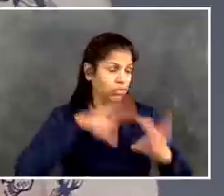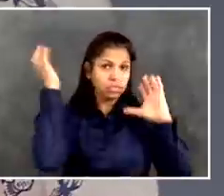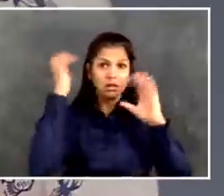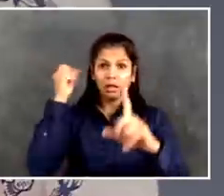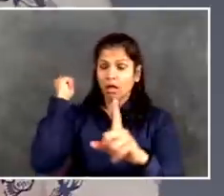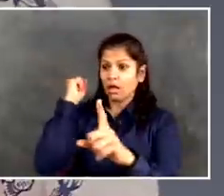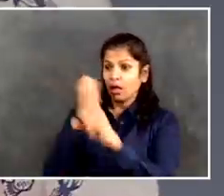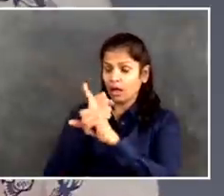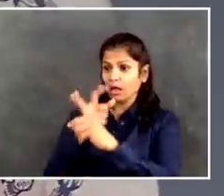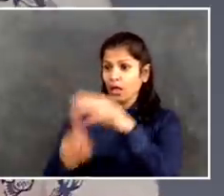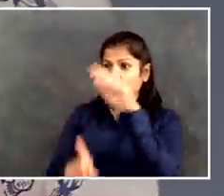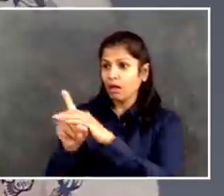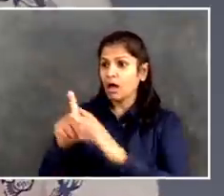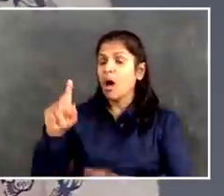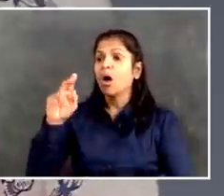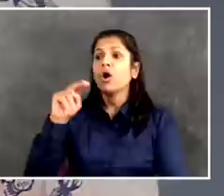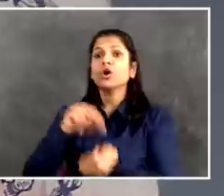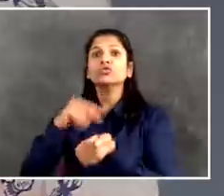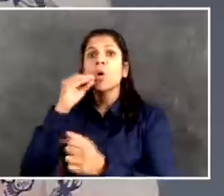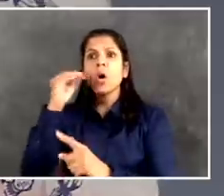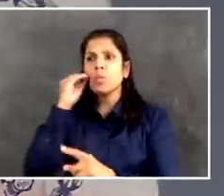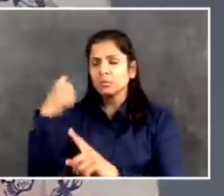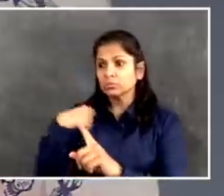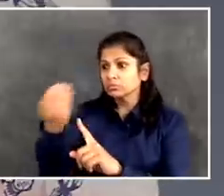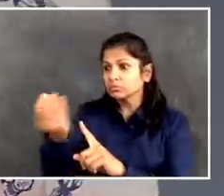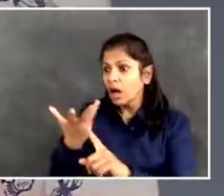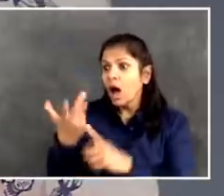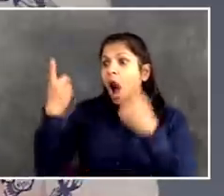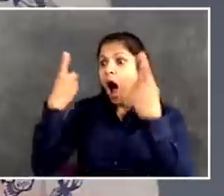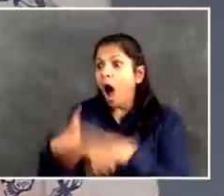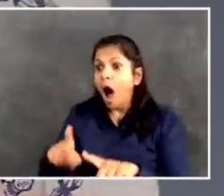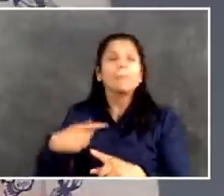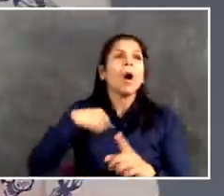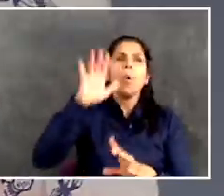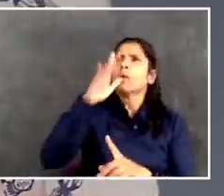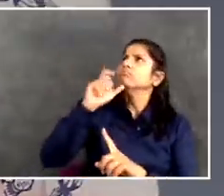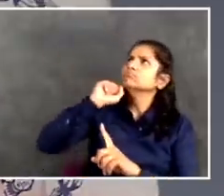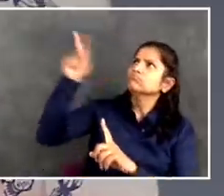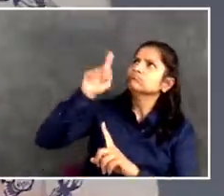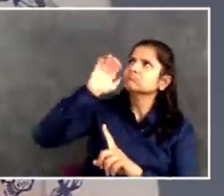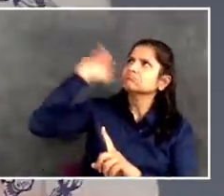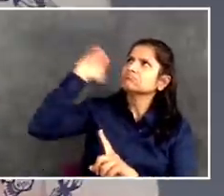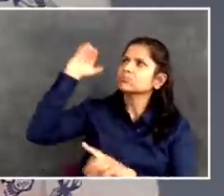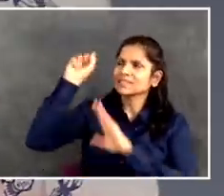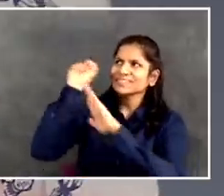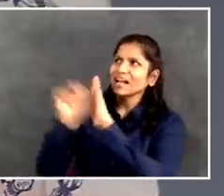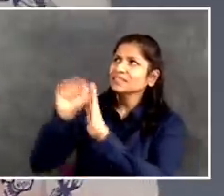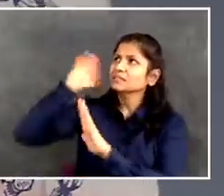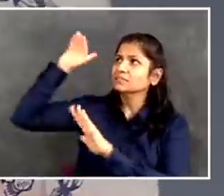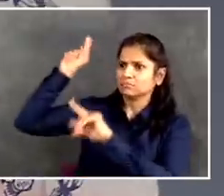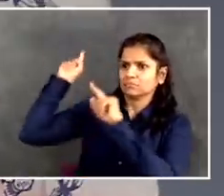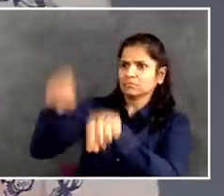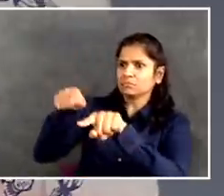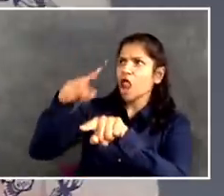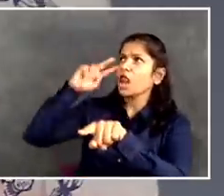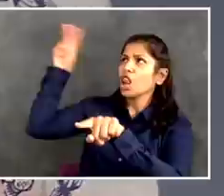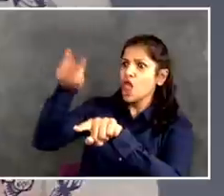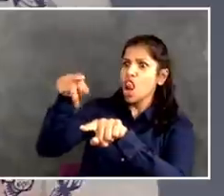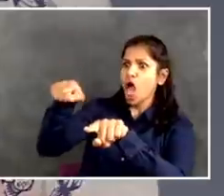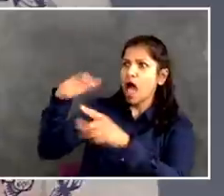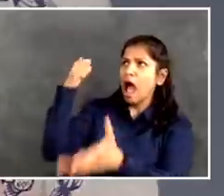we're giving feedback to the state on what we're seeing for sure. But right now, I just keep it really basic.